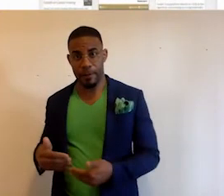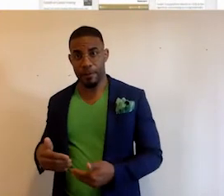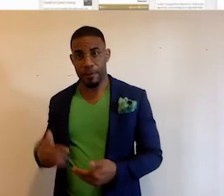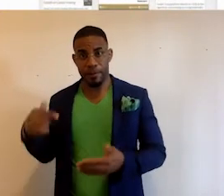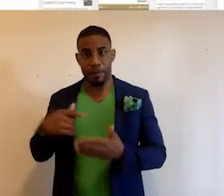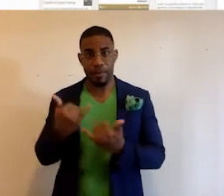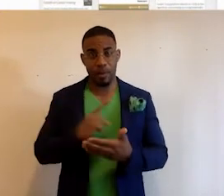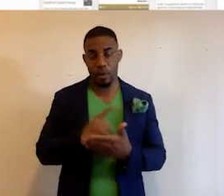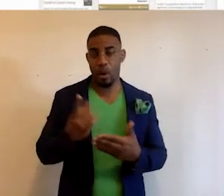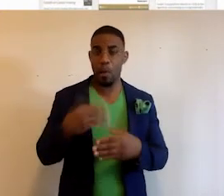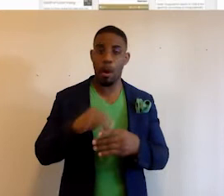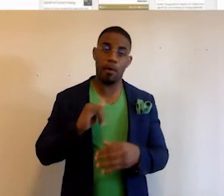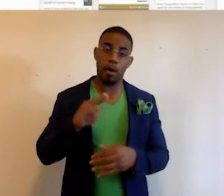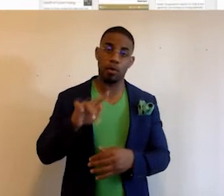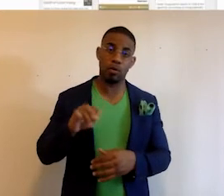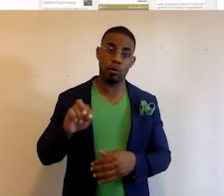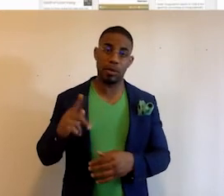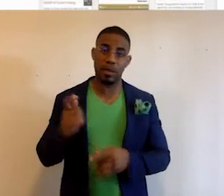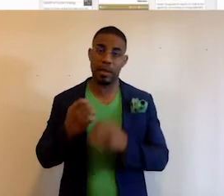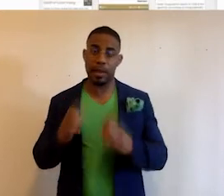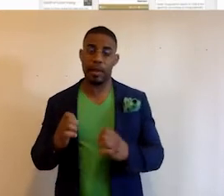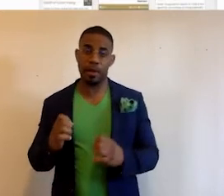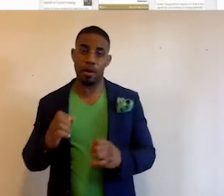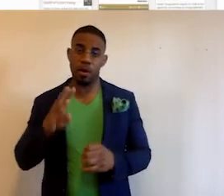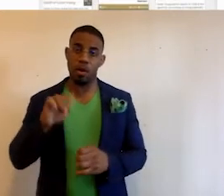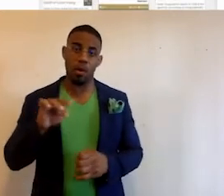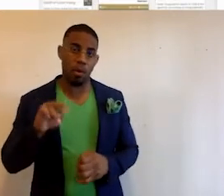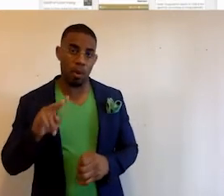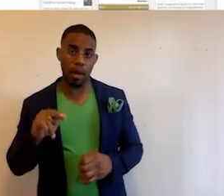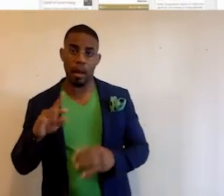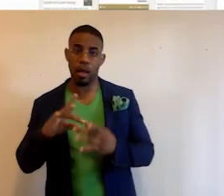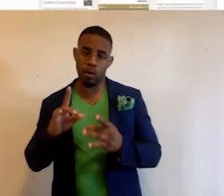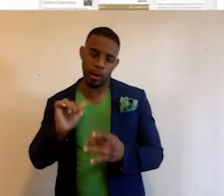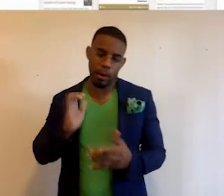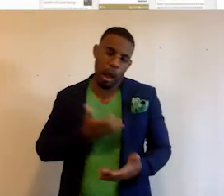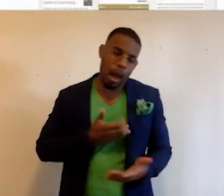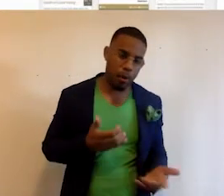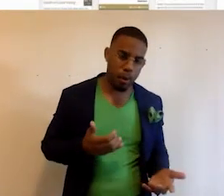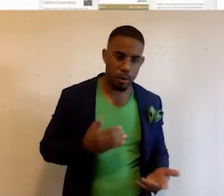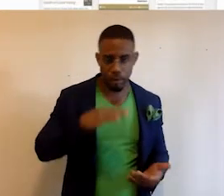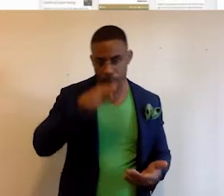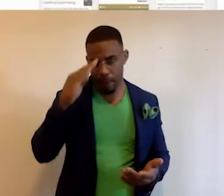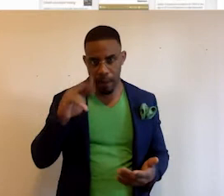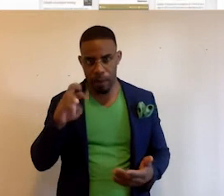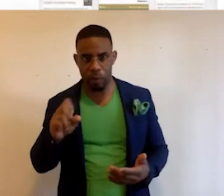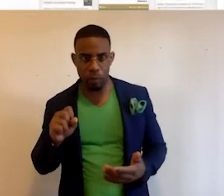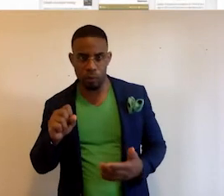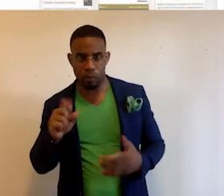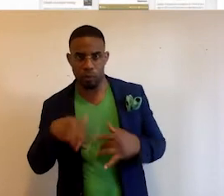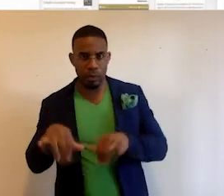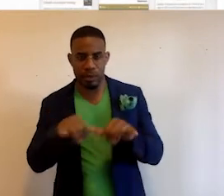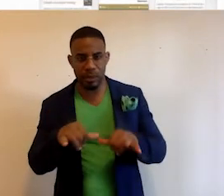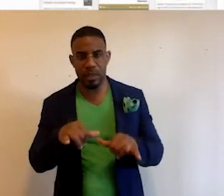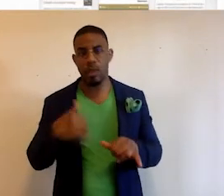this week as part of our Juneteenth effort, the Wakanda News, which is our black news syndicate.